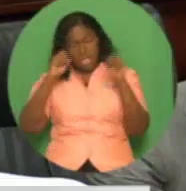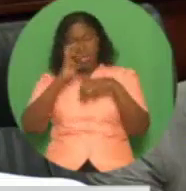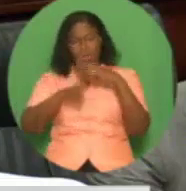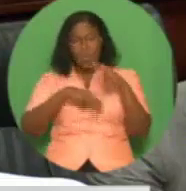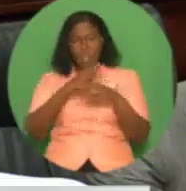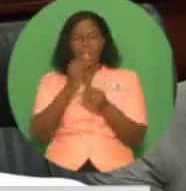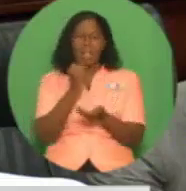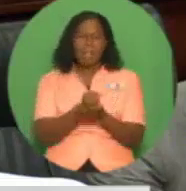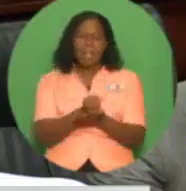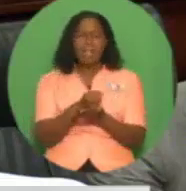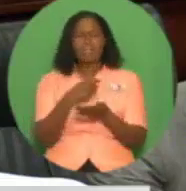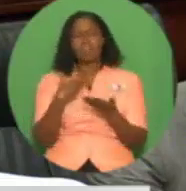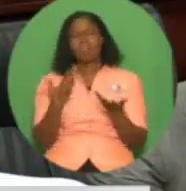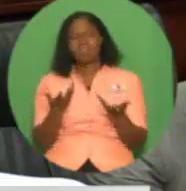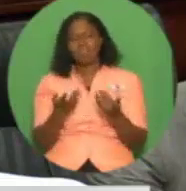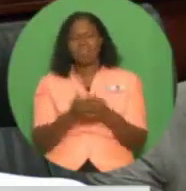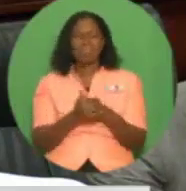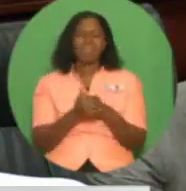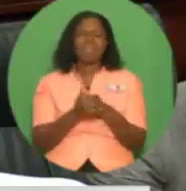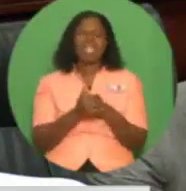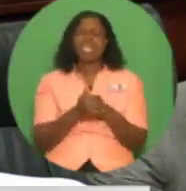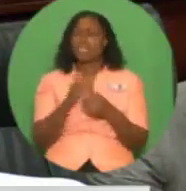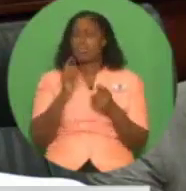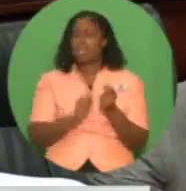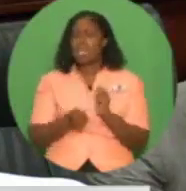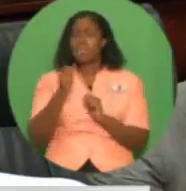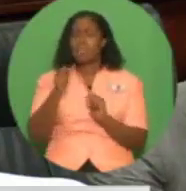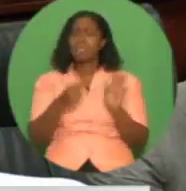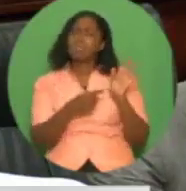to present the model being pioneered by